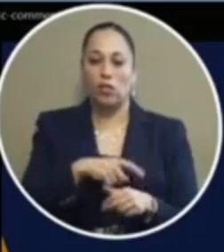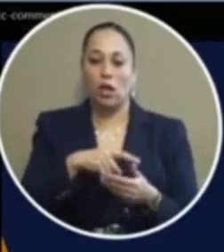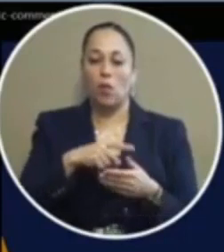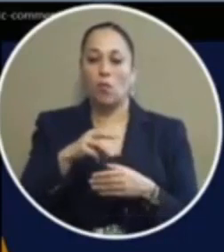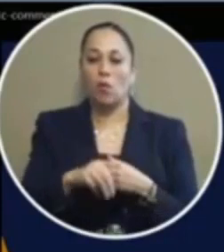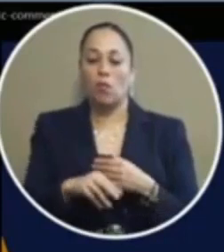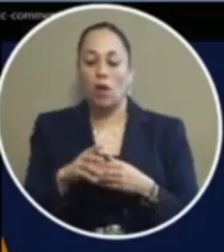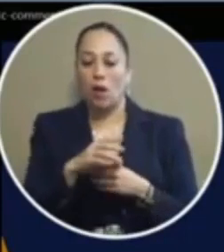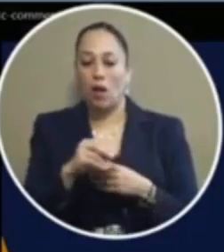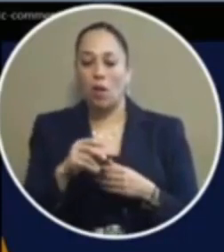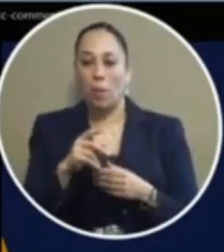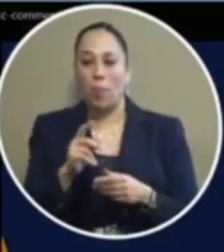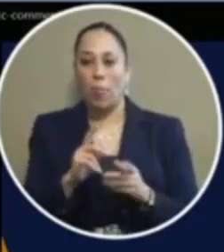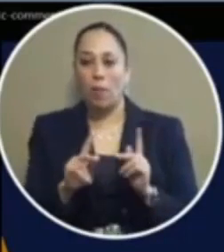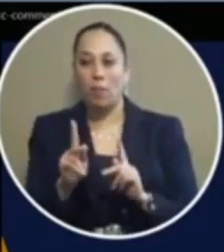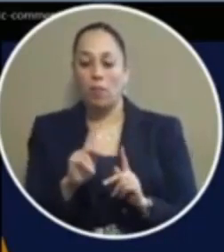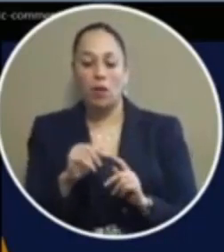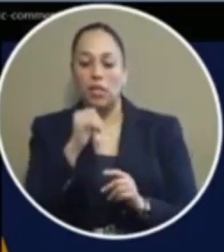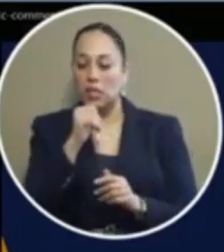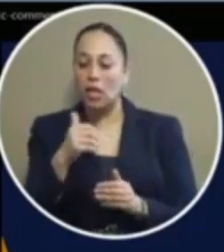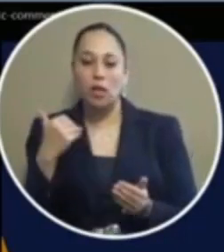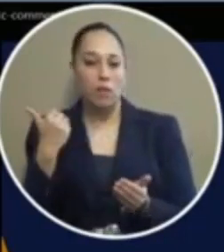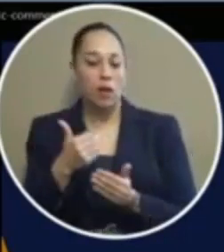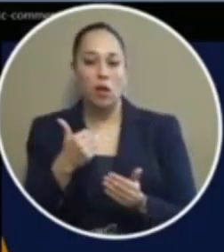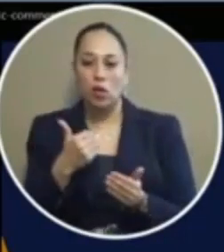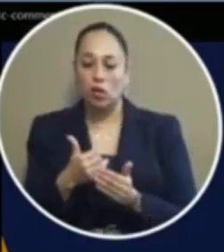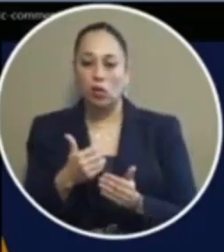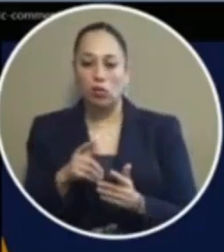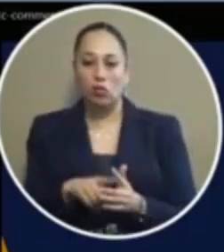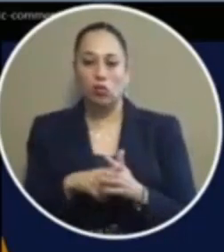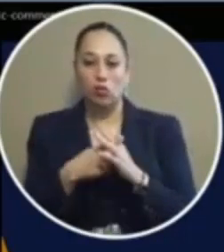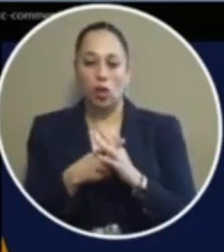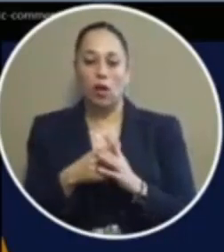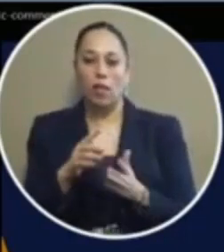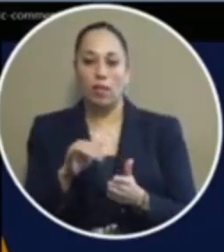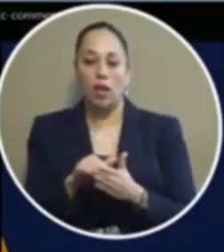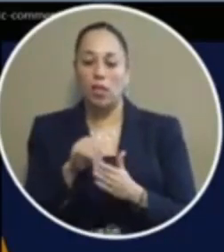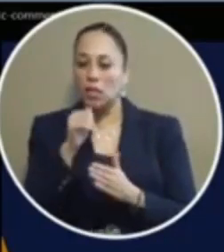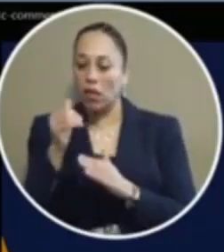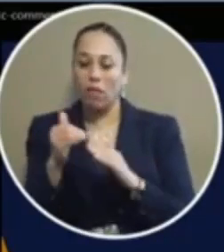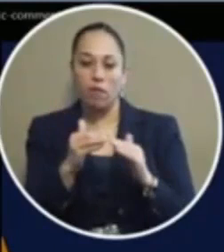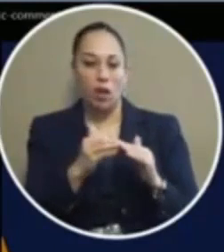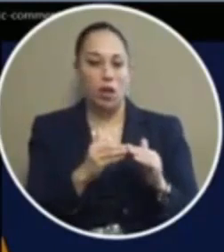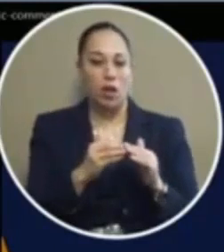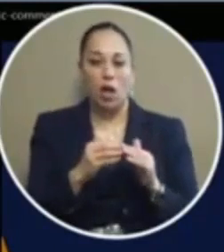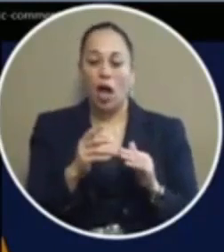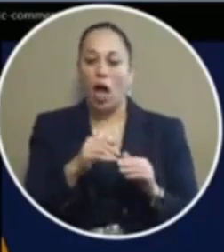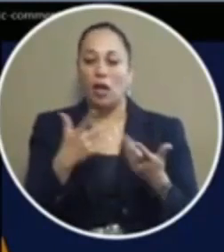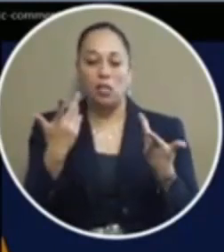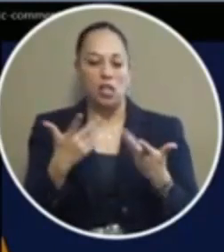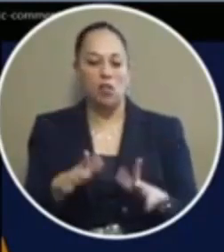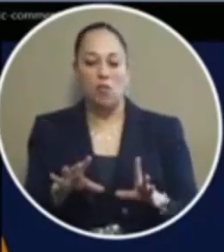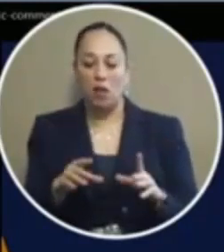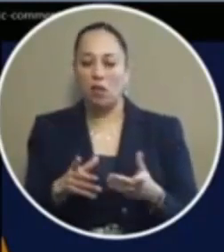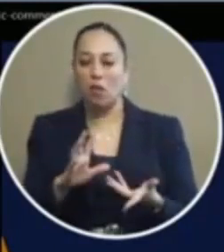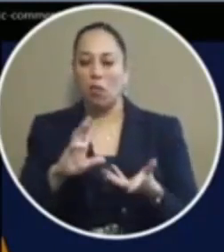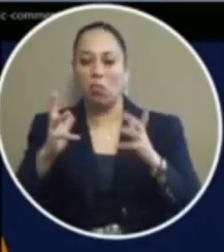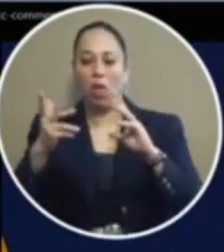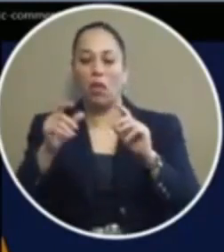arresting people for cannabis is not even close to being justice it is unfair and already a broken system